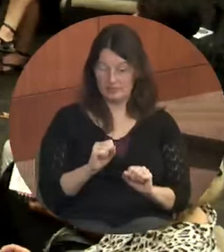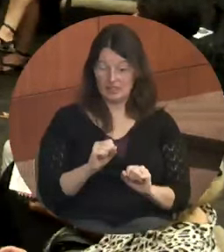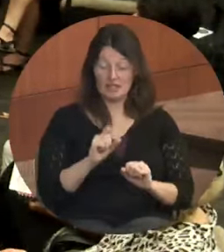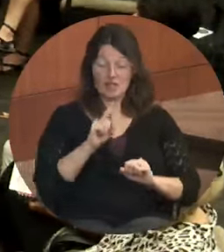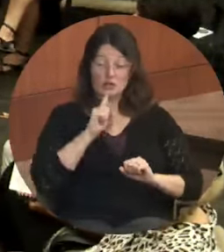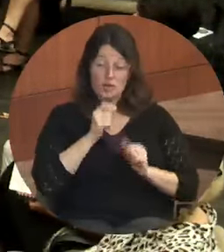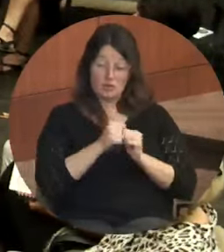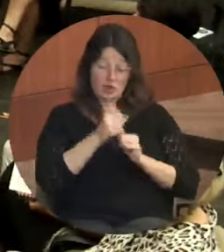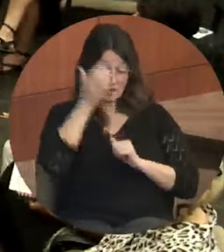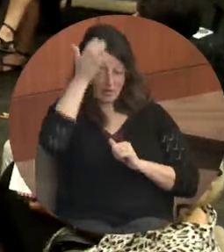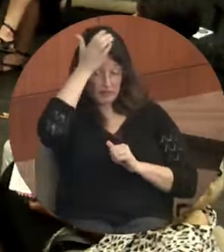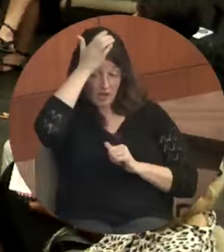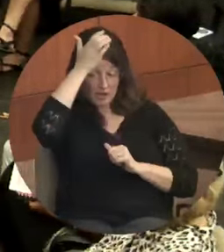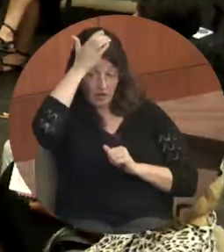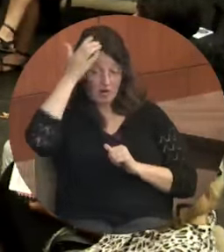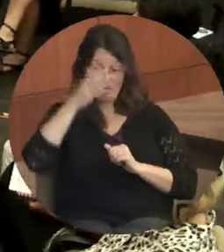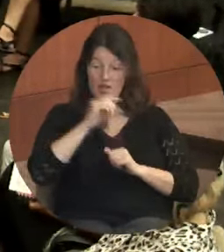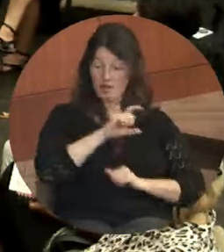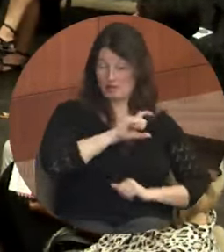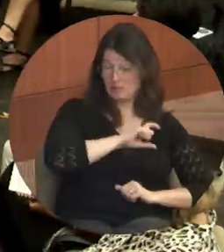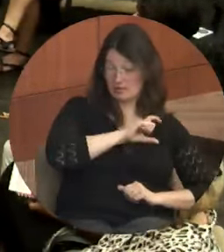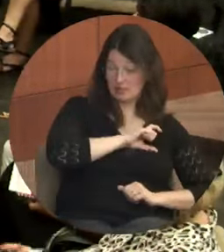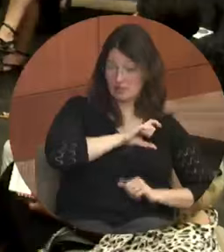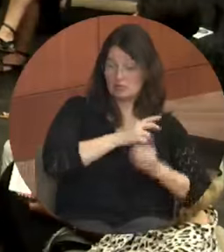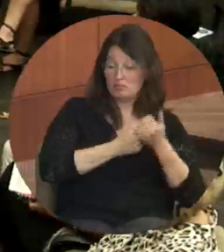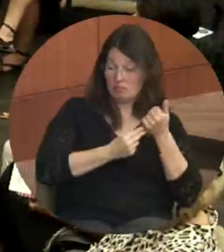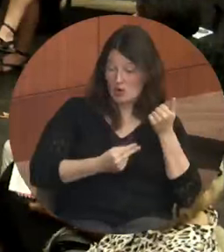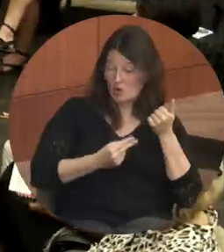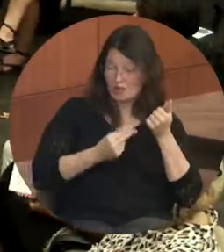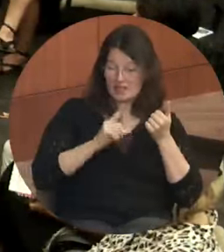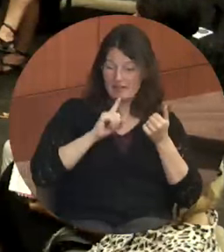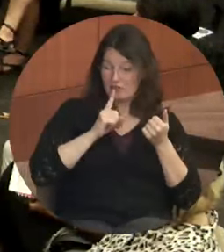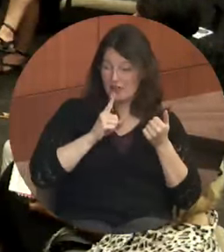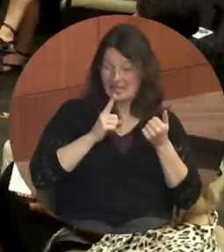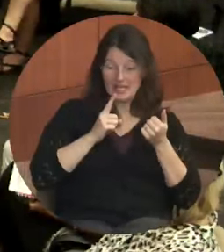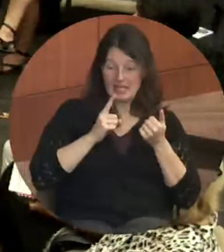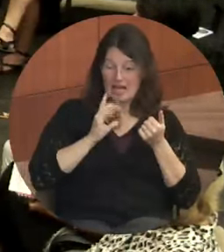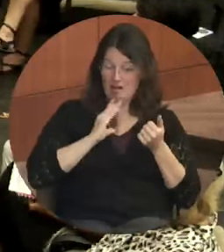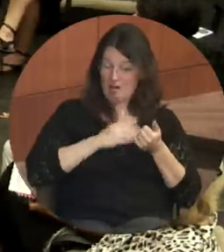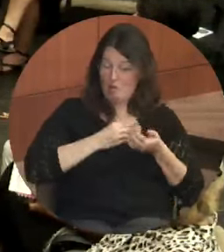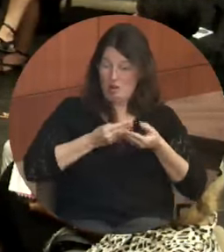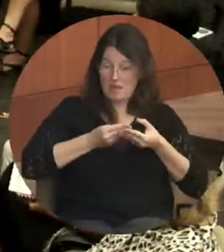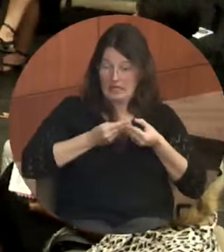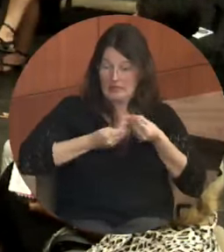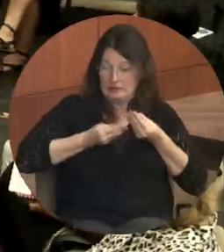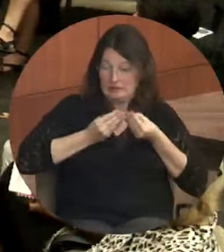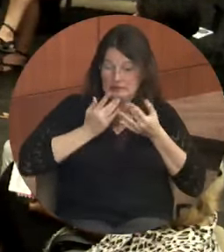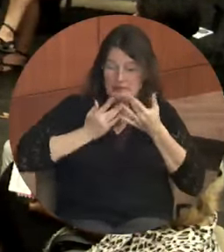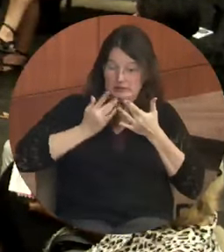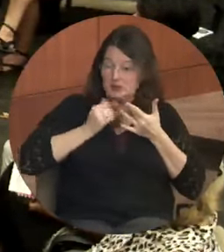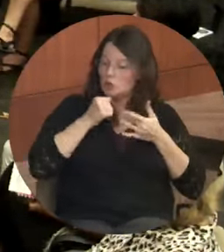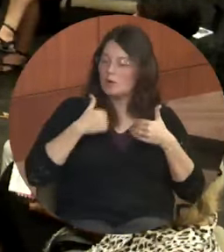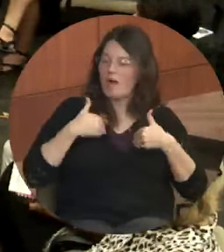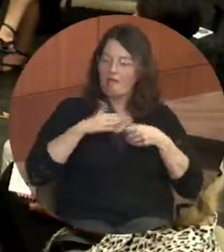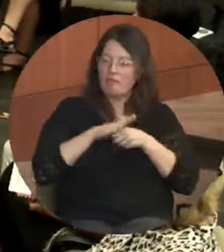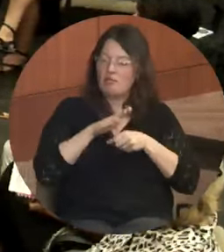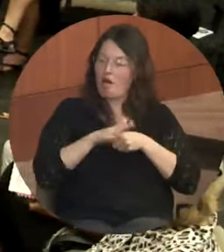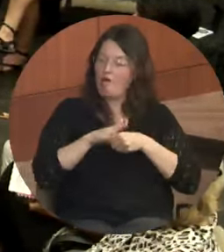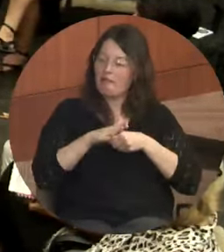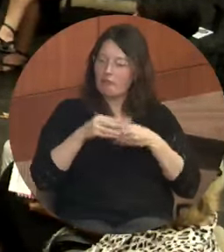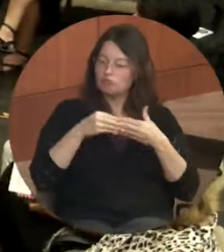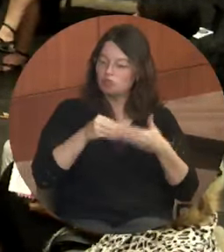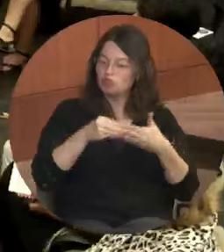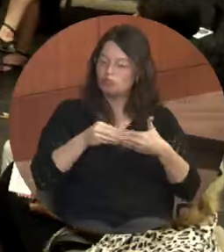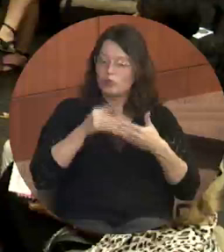and fire where we really don't have a lot of room left to do things like community policing. We're really running